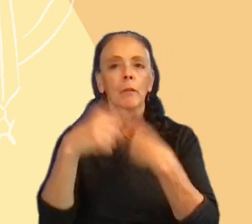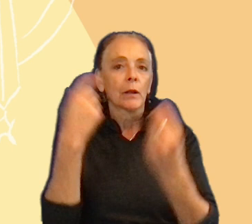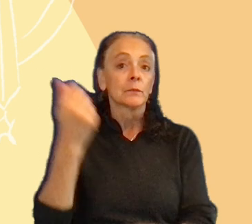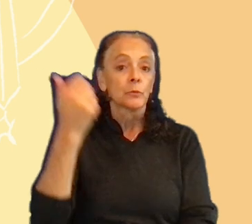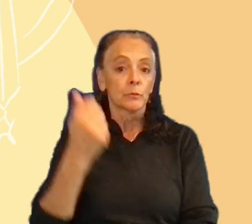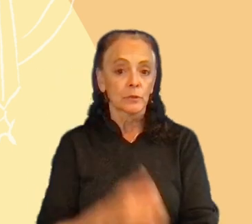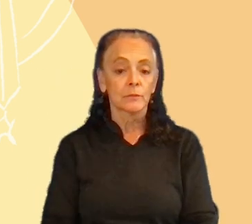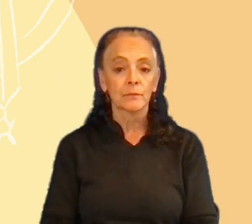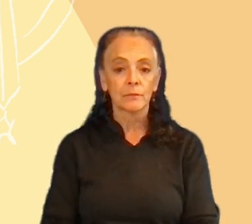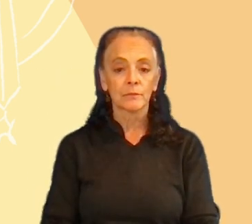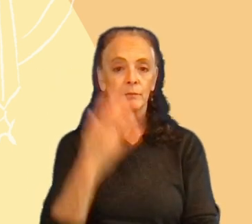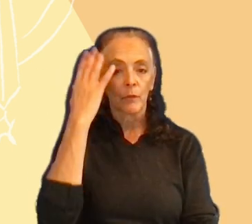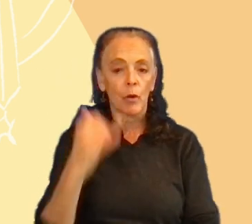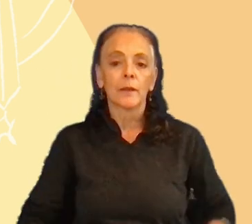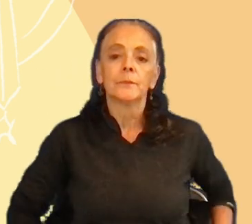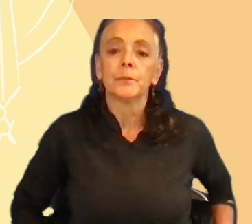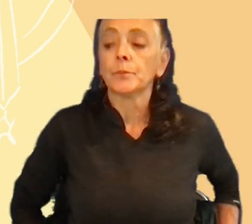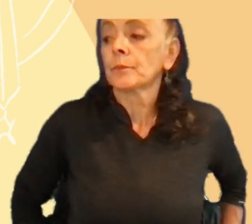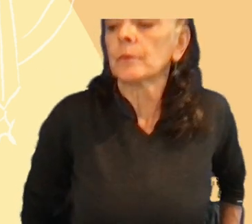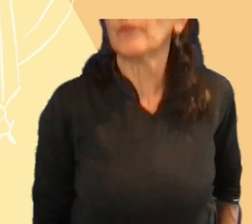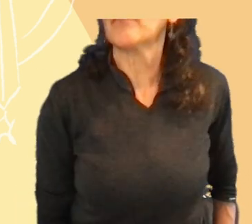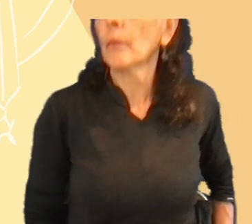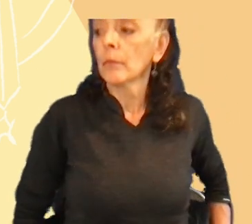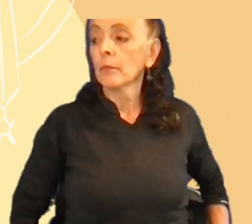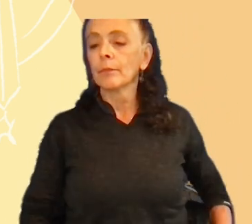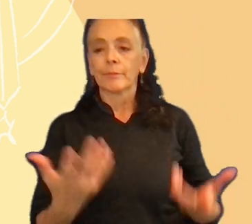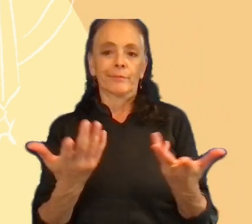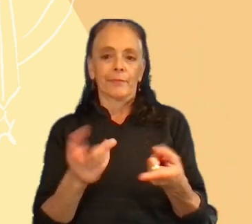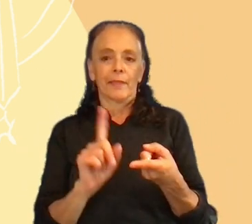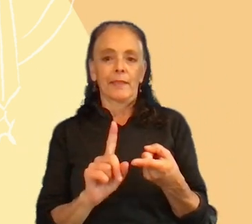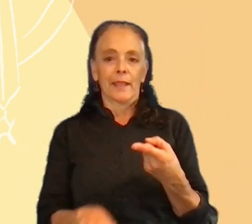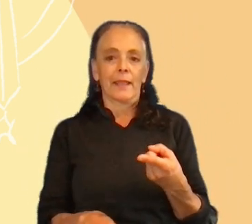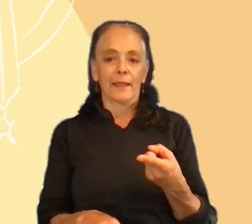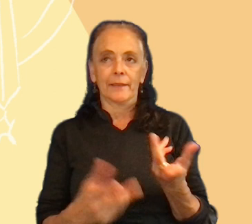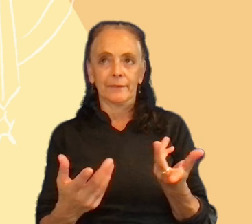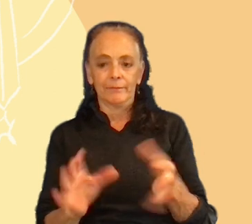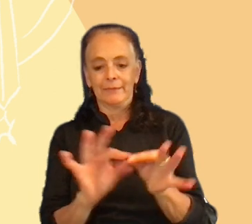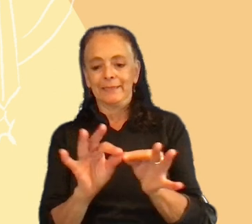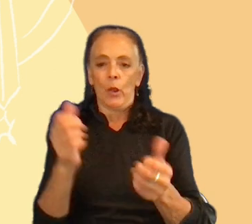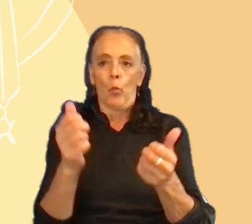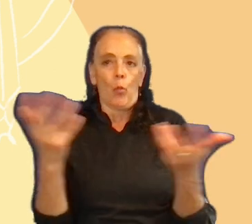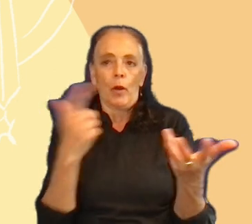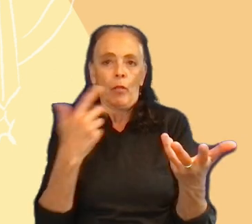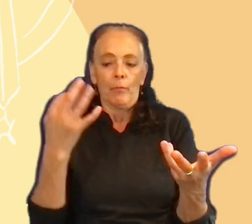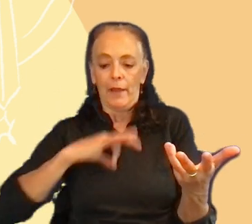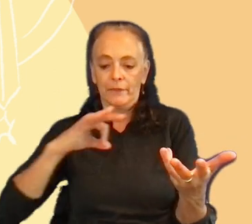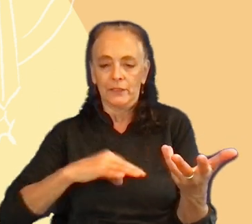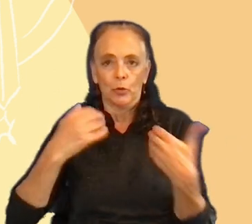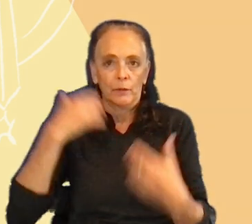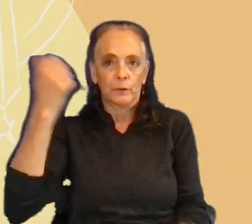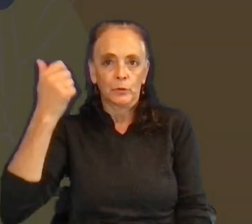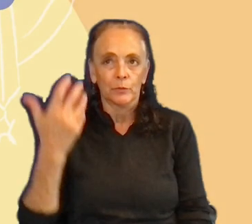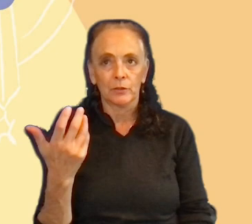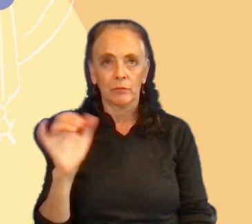subscription because they can't say which are the benefits, like removing